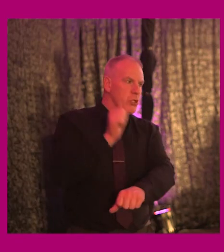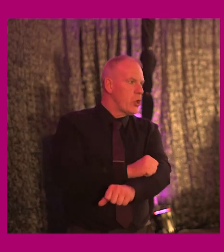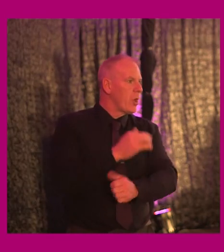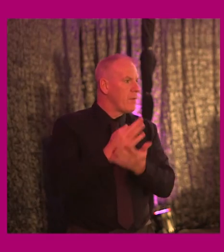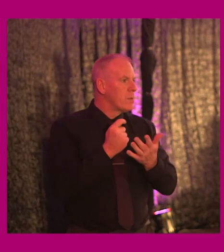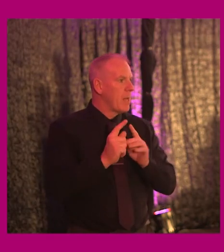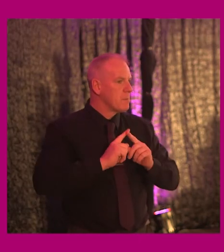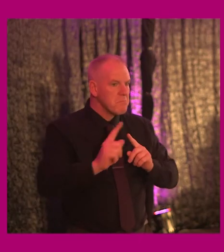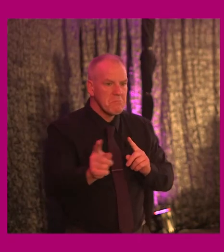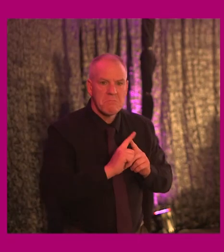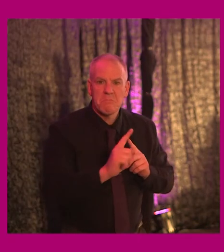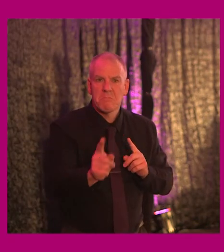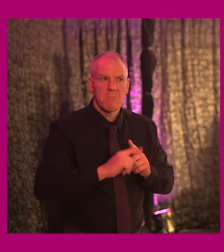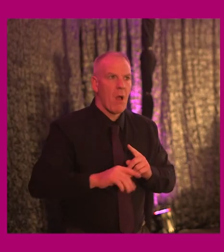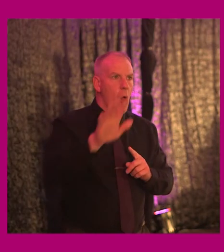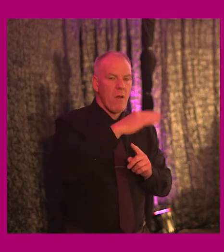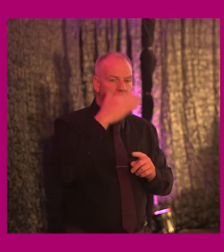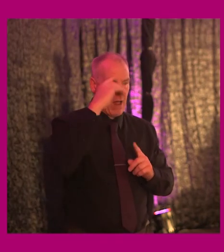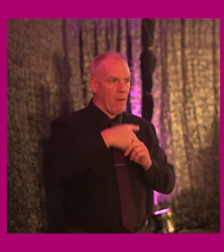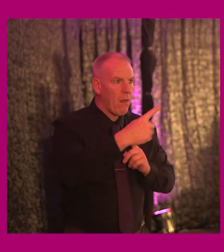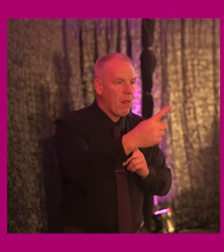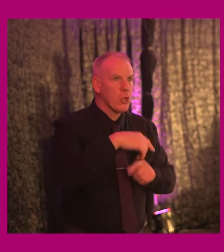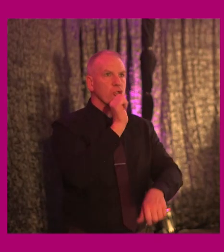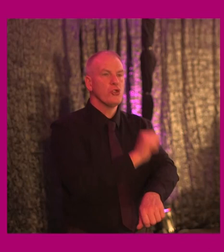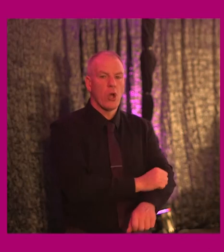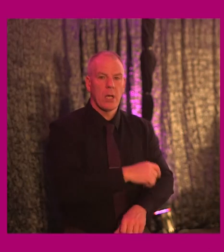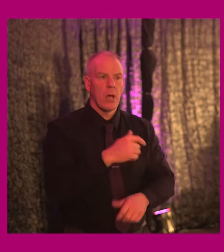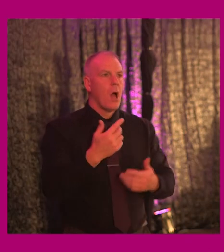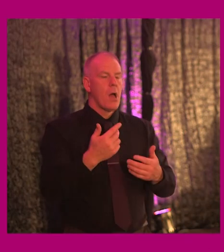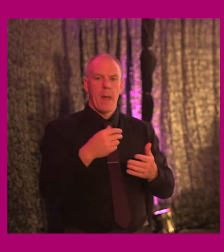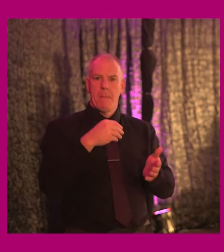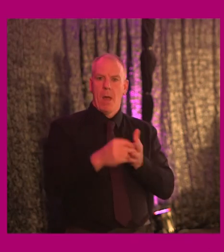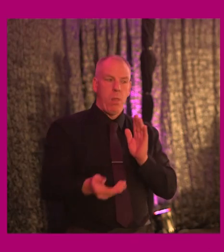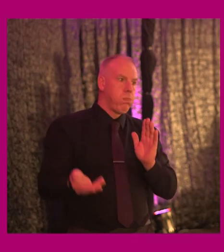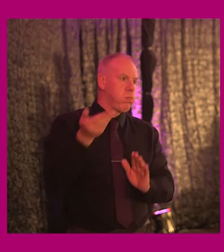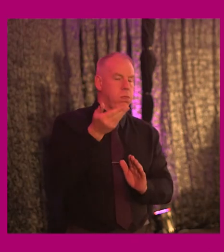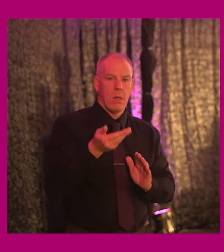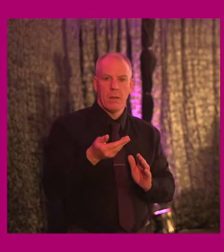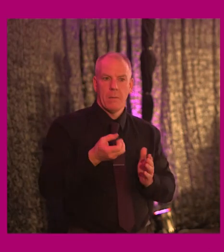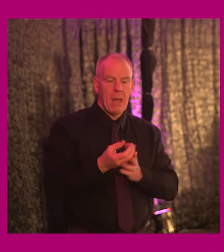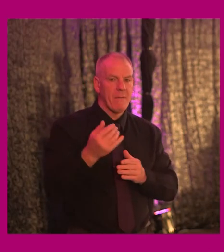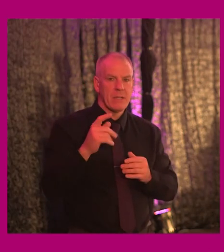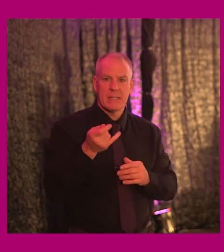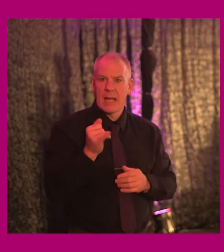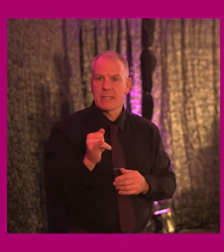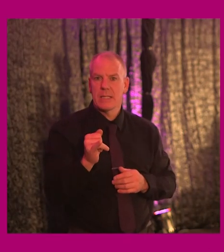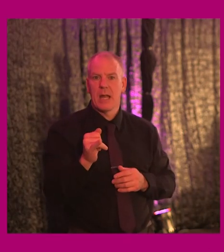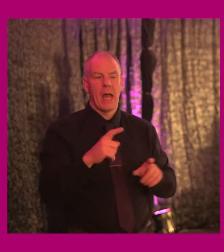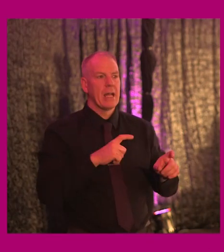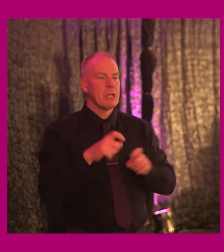to and from many parts of Ireland as well as the prohibitive cost of taxis and still no subsidy for disabled people.